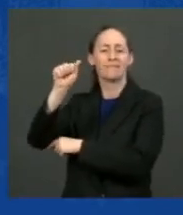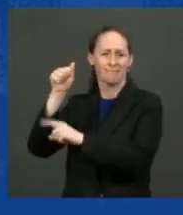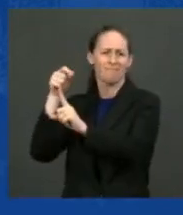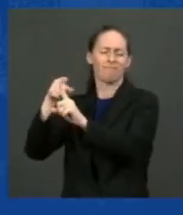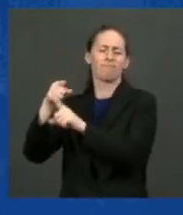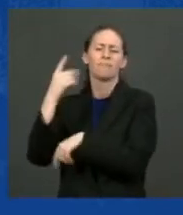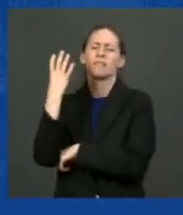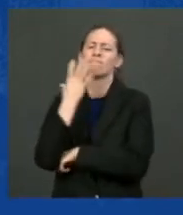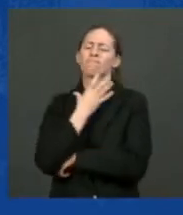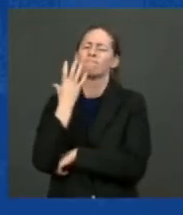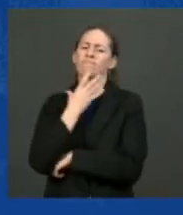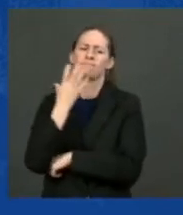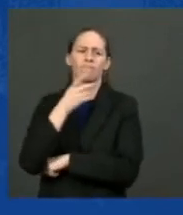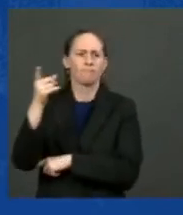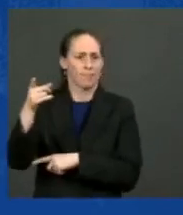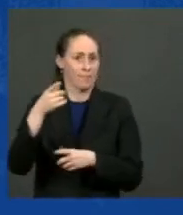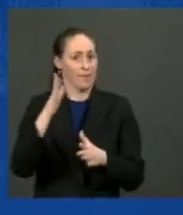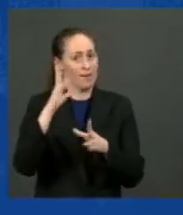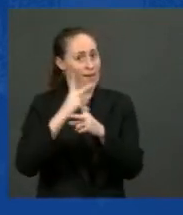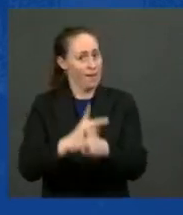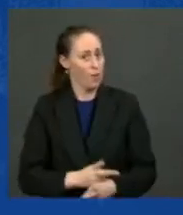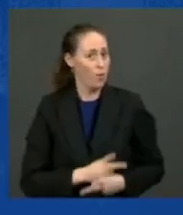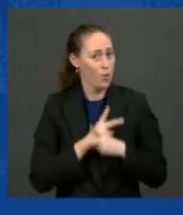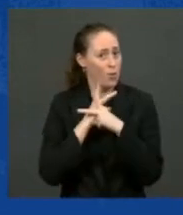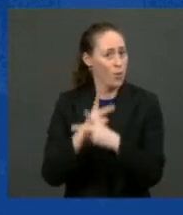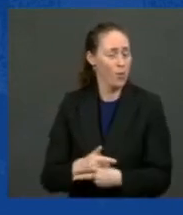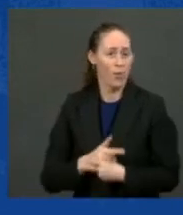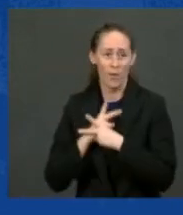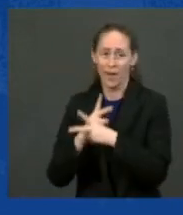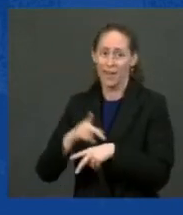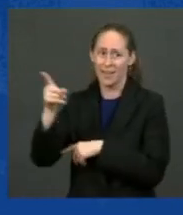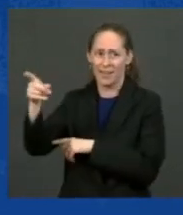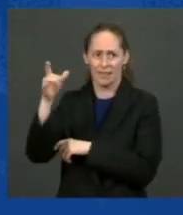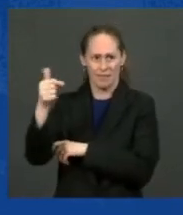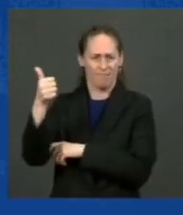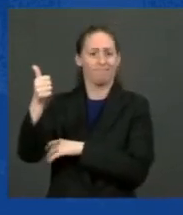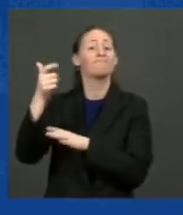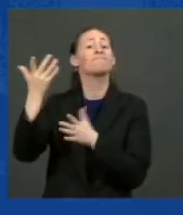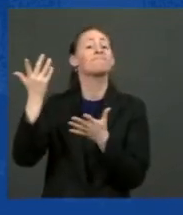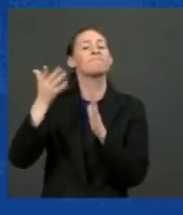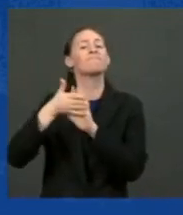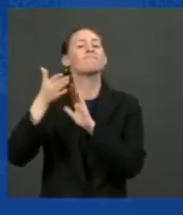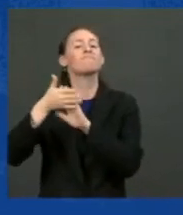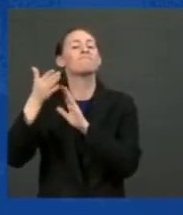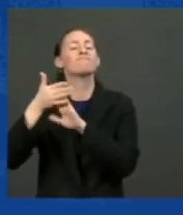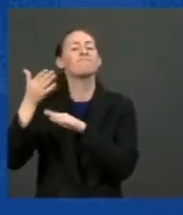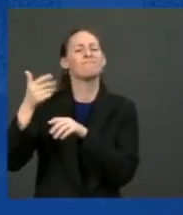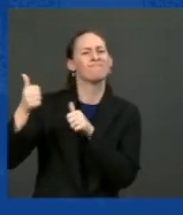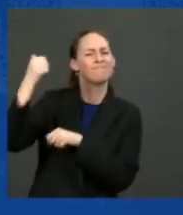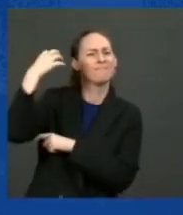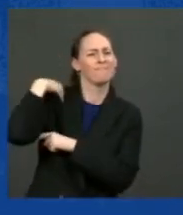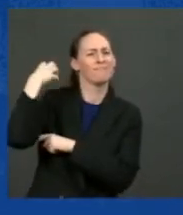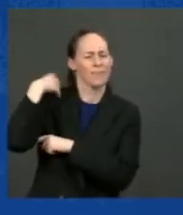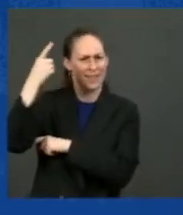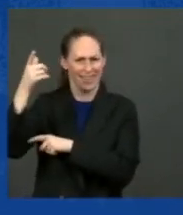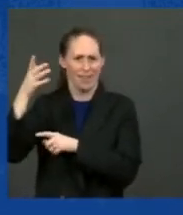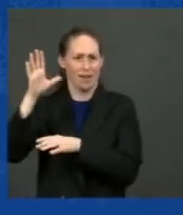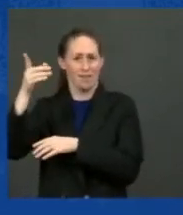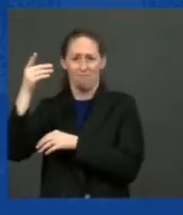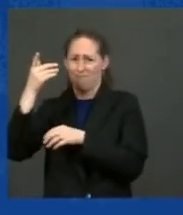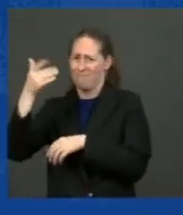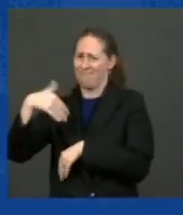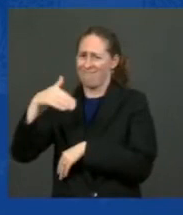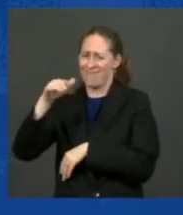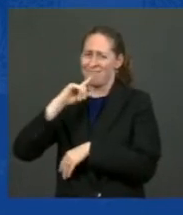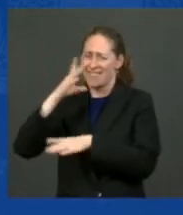screw around with her. She's an intelligence officer as well. So she's forgotten what the of you know. But thanks for riding out with me and